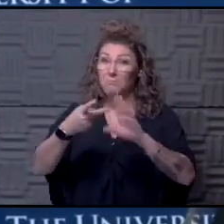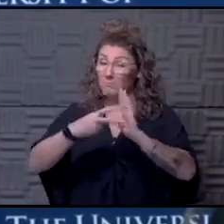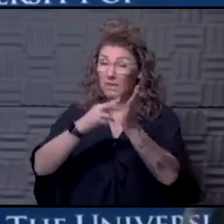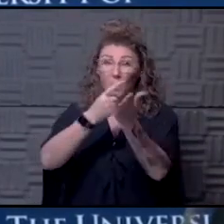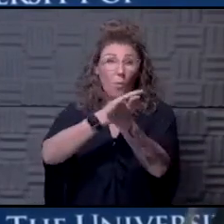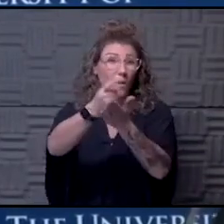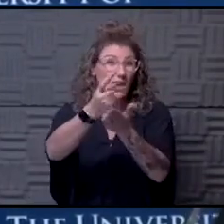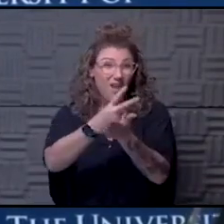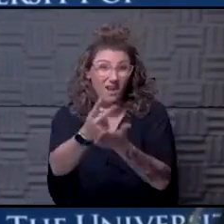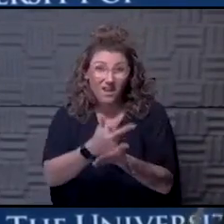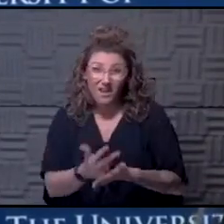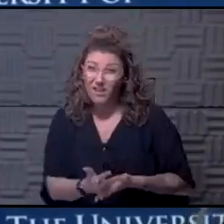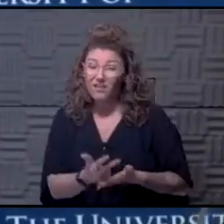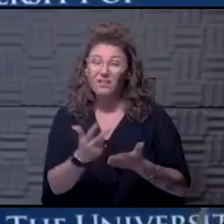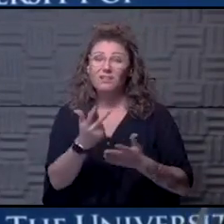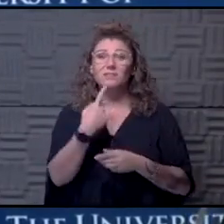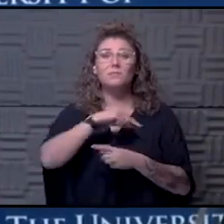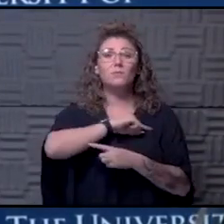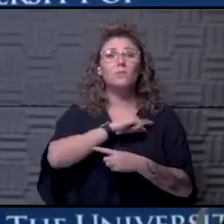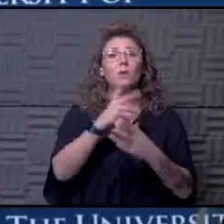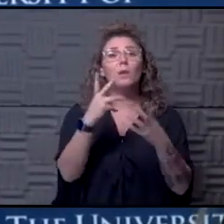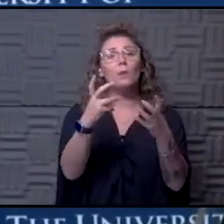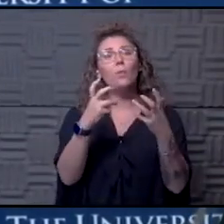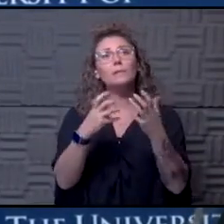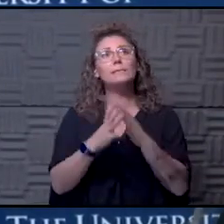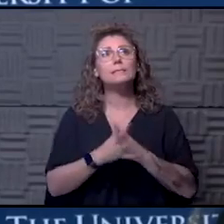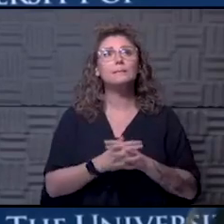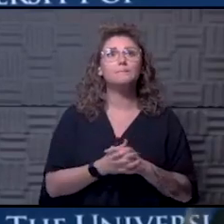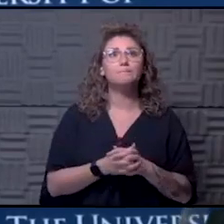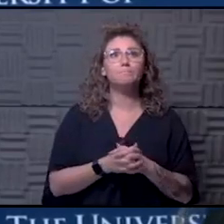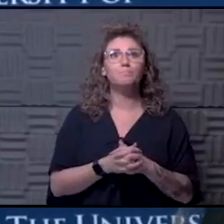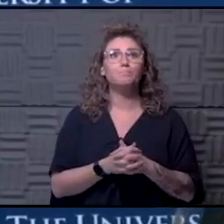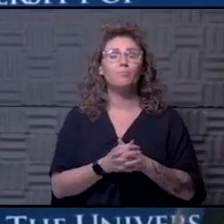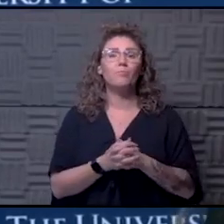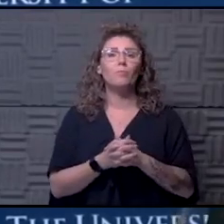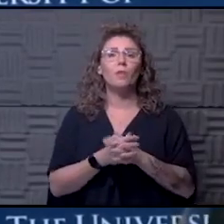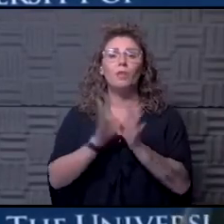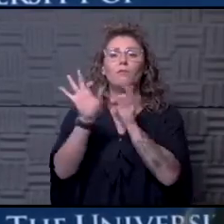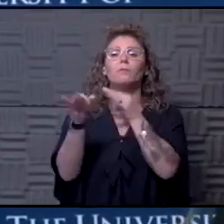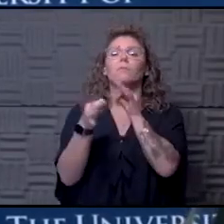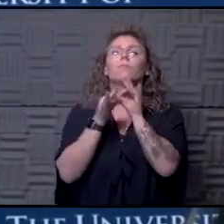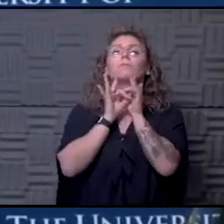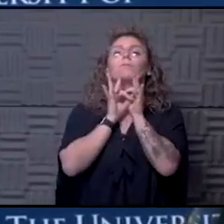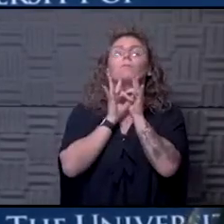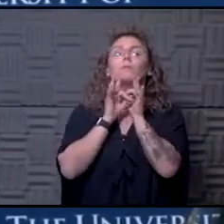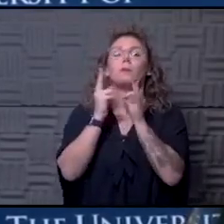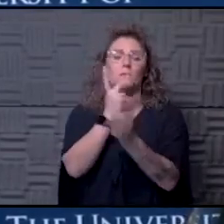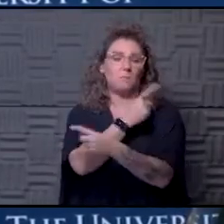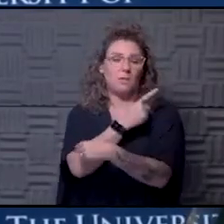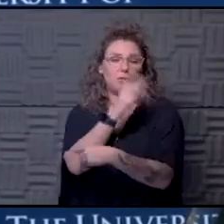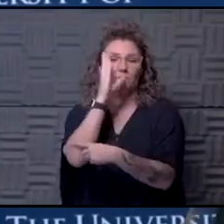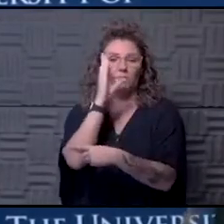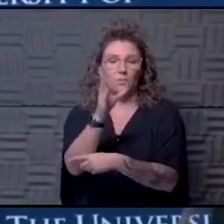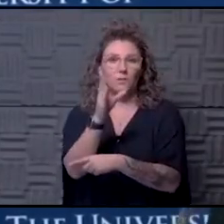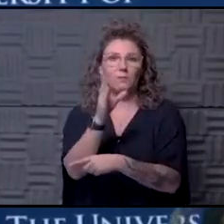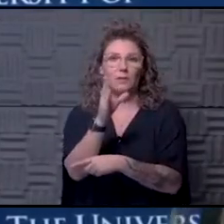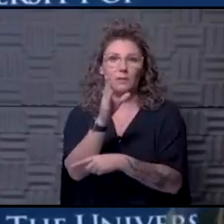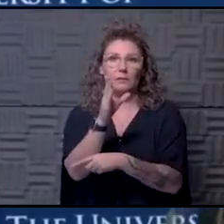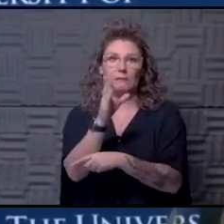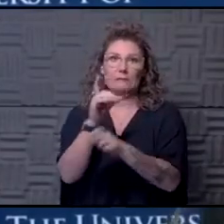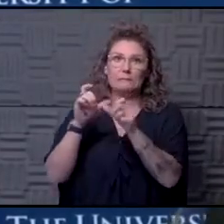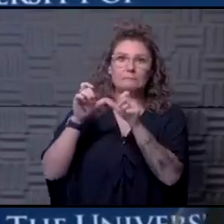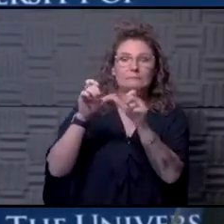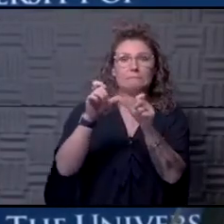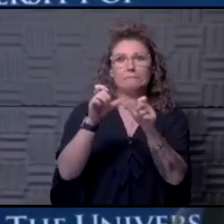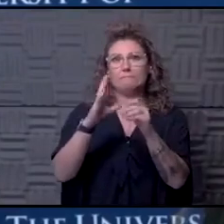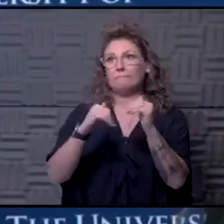we like to put a trach in patients that are going to be even longer than